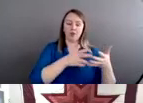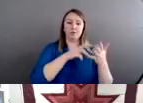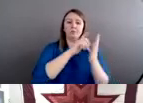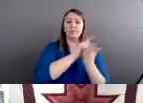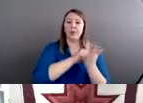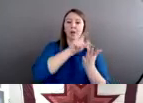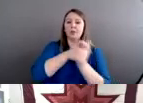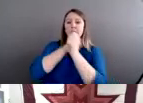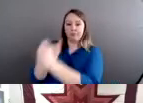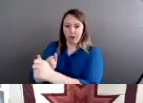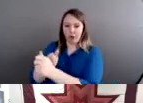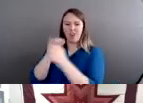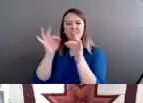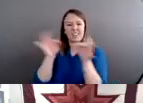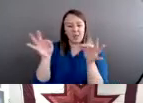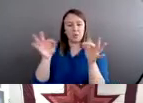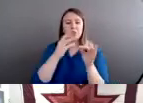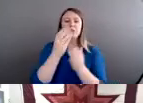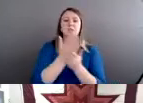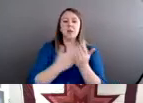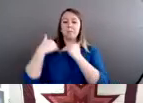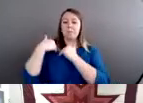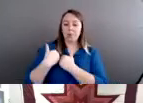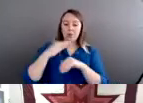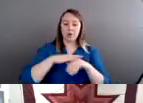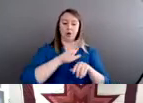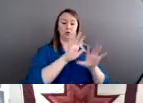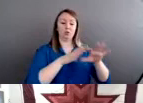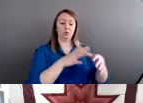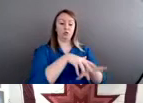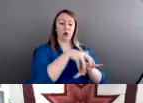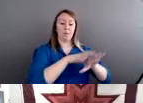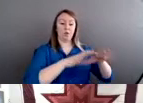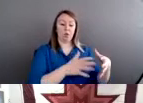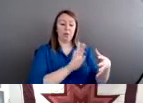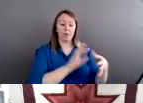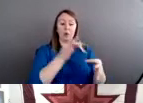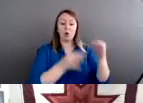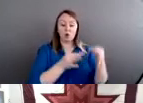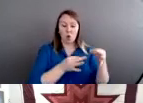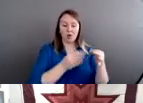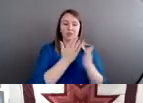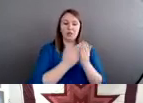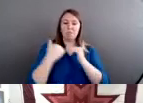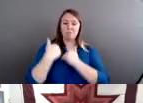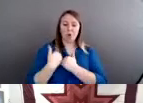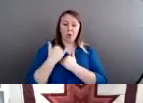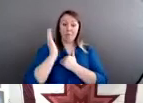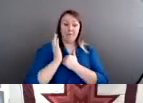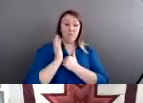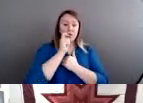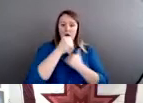that didn't exist before. But from the violent crime perspective, I want to focus on the